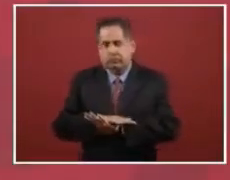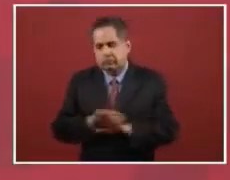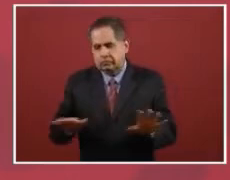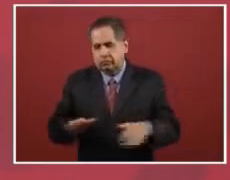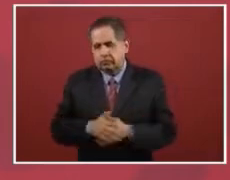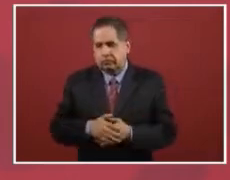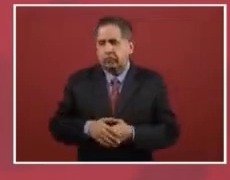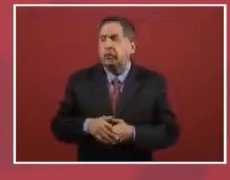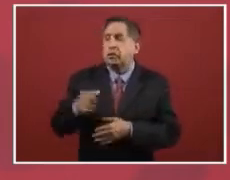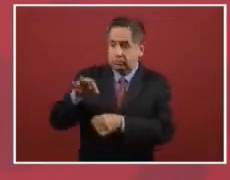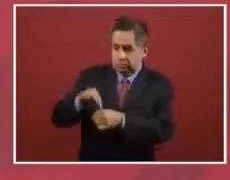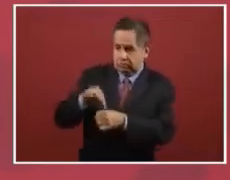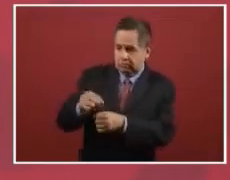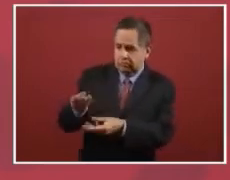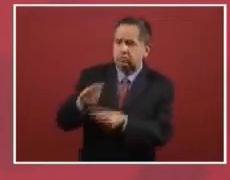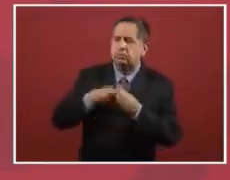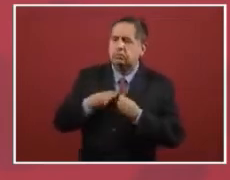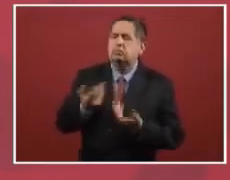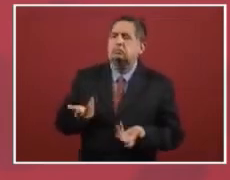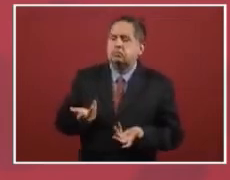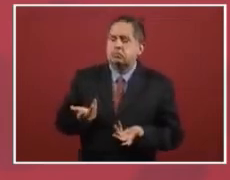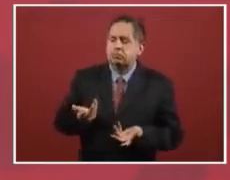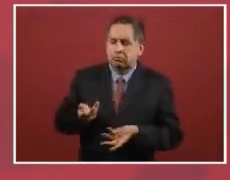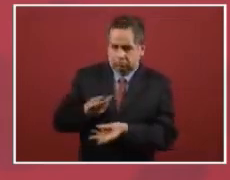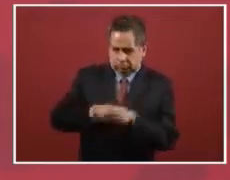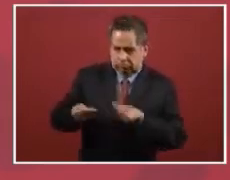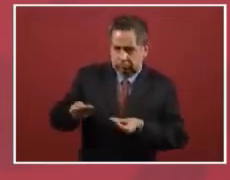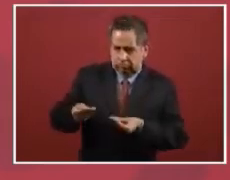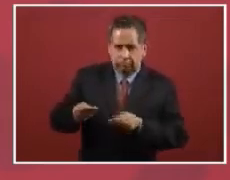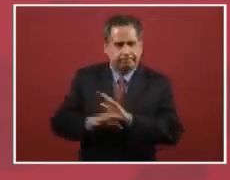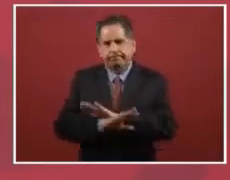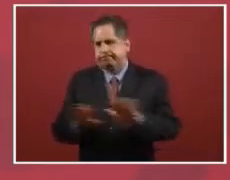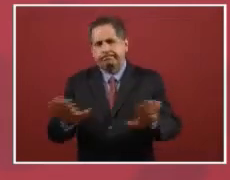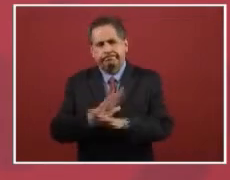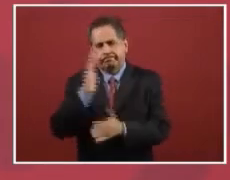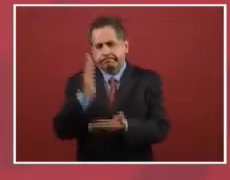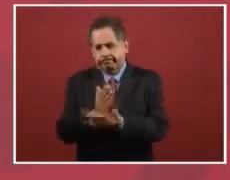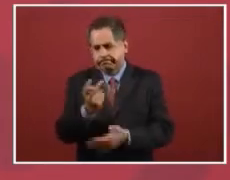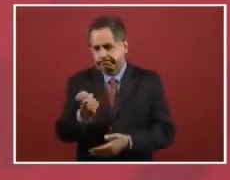What are you going to give me? What more of that.